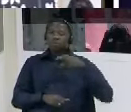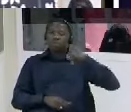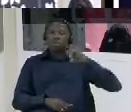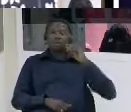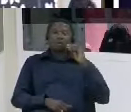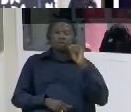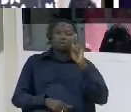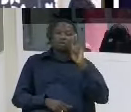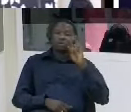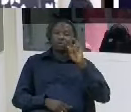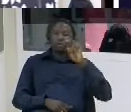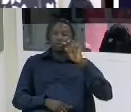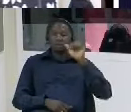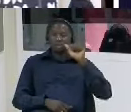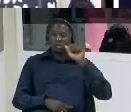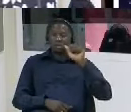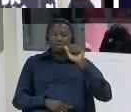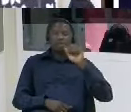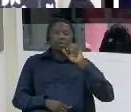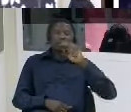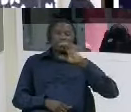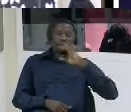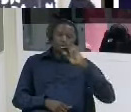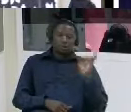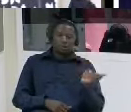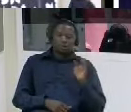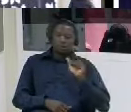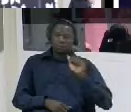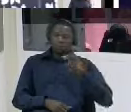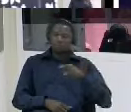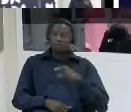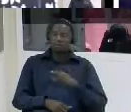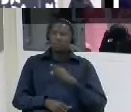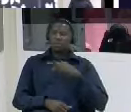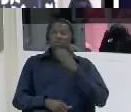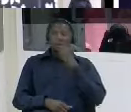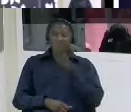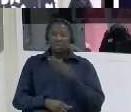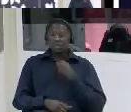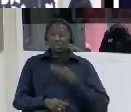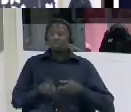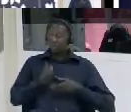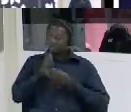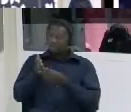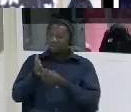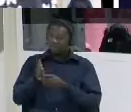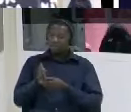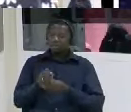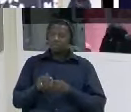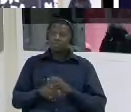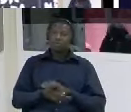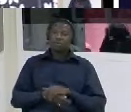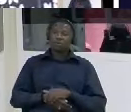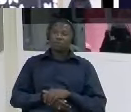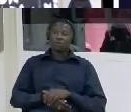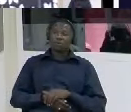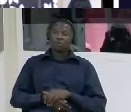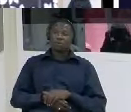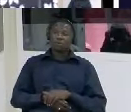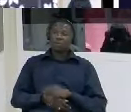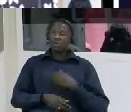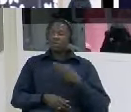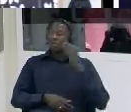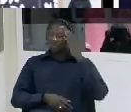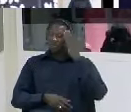what happened to him he was alleged to have been the ringleader and there was there were reports that he was actually he had actually